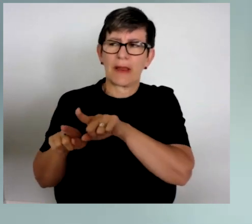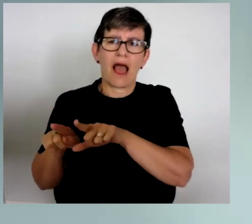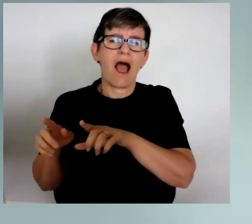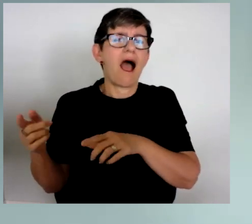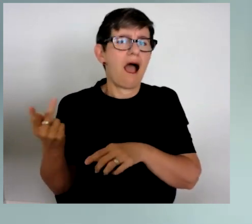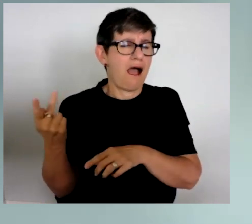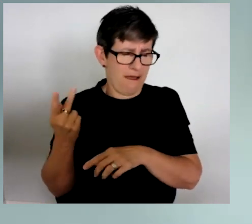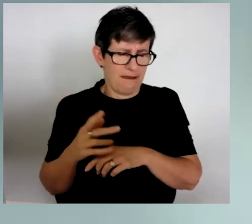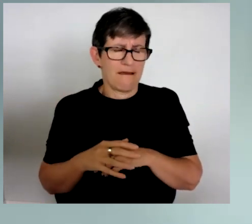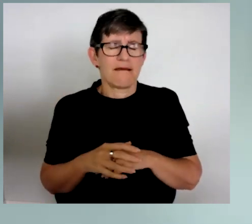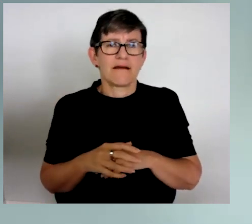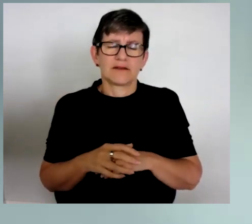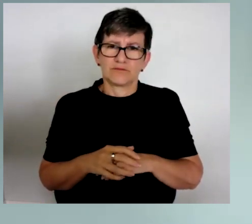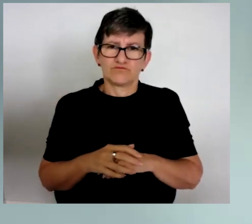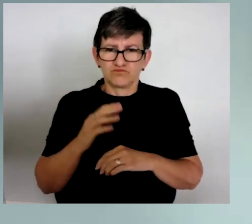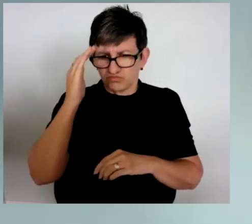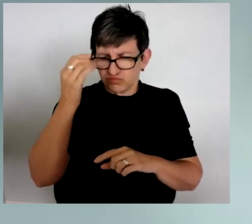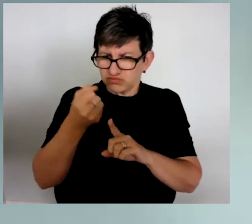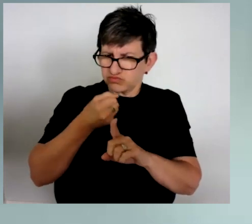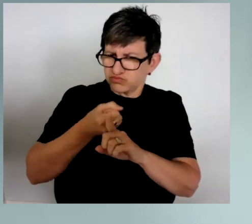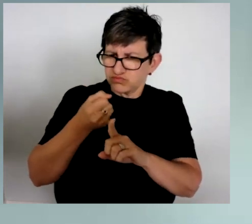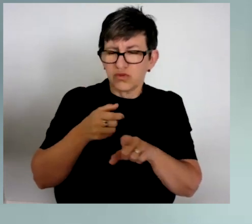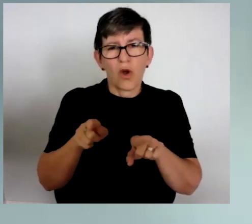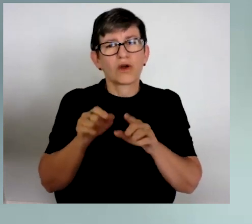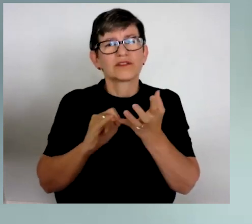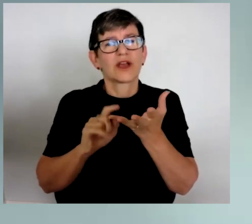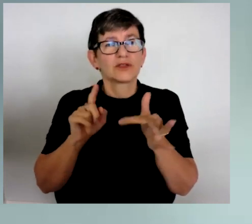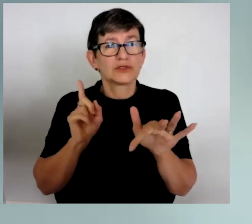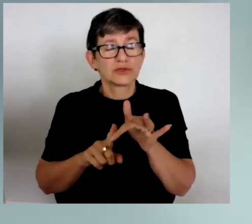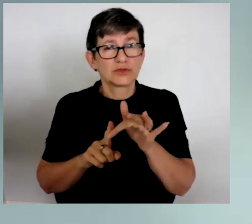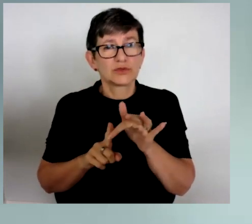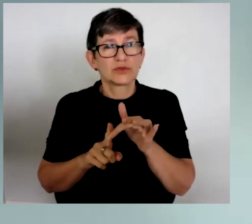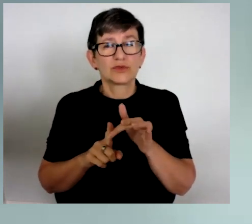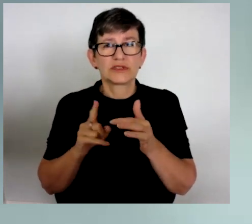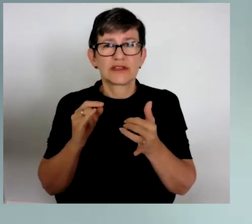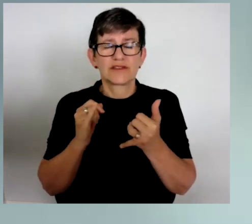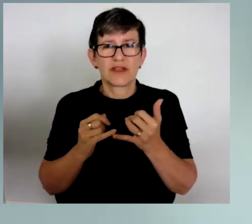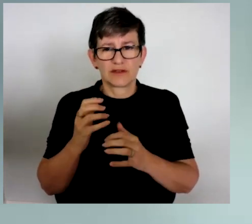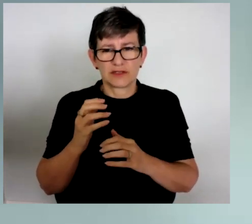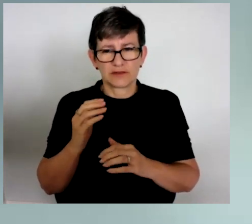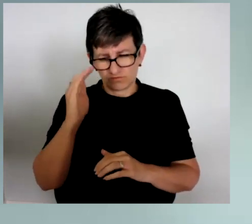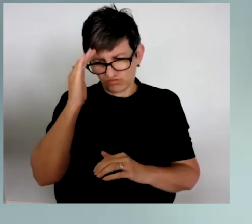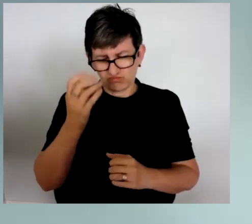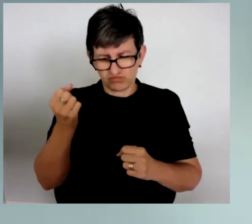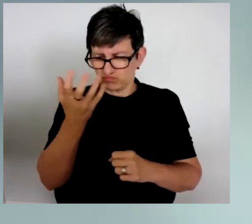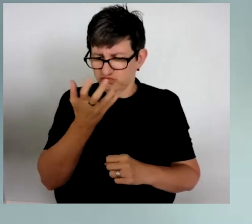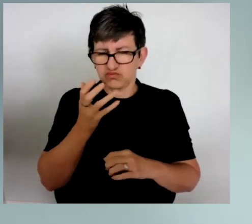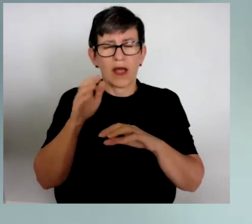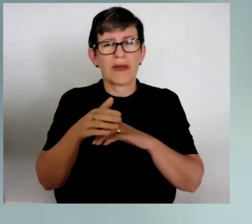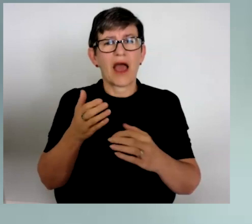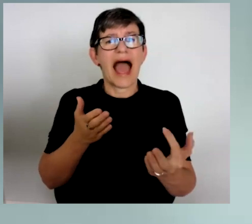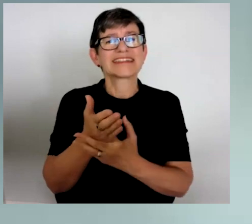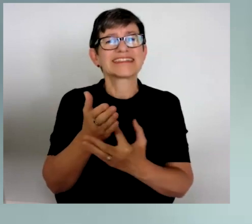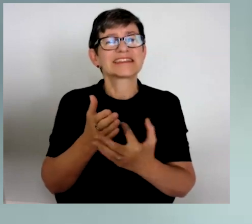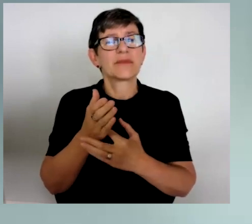And also, of course, Sue had a strong and enduring commitment to accessible communications, as